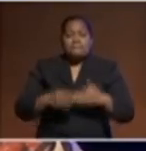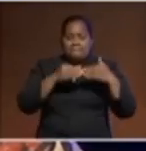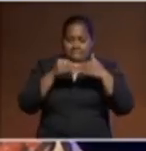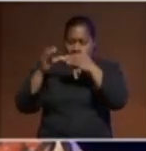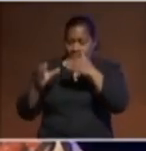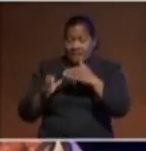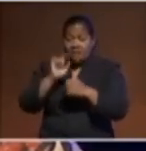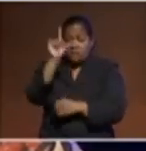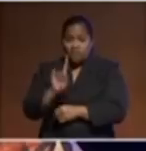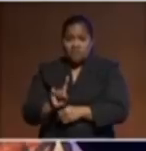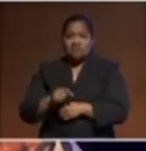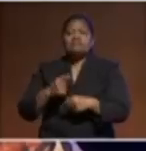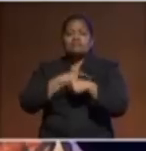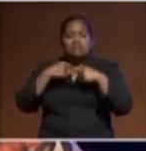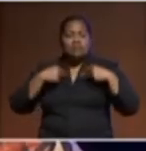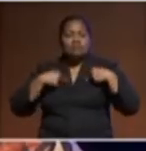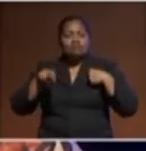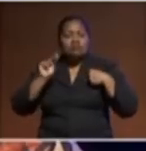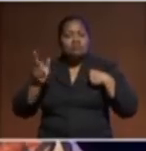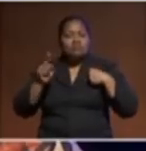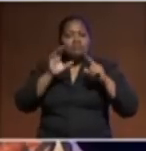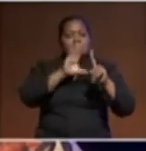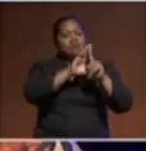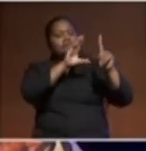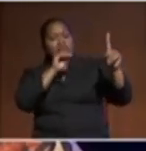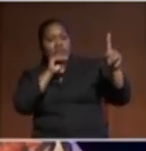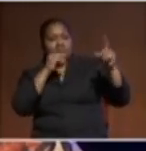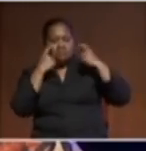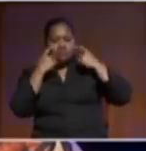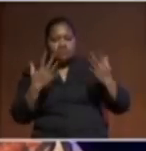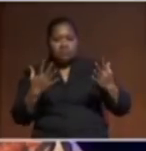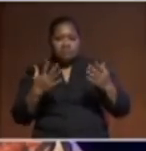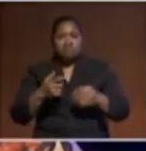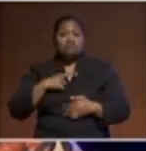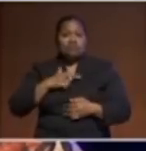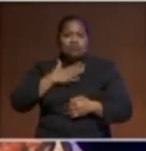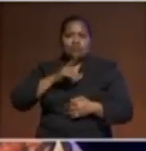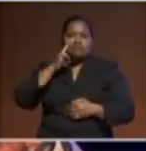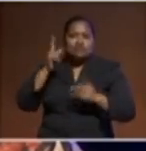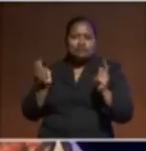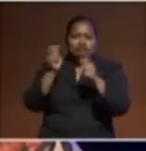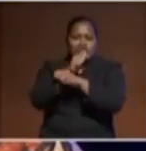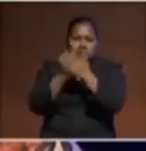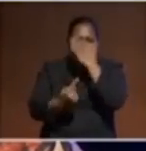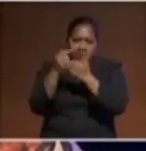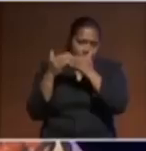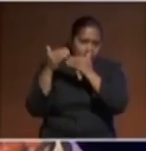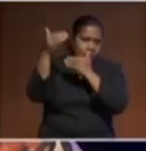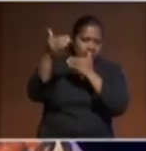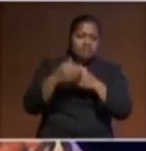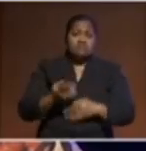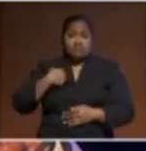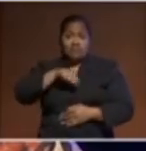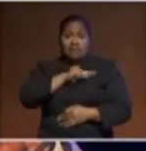today, we need to be an example of the change we want to see. In addition to being a national citizen, we are